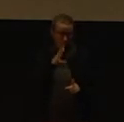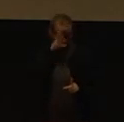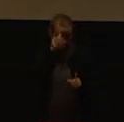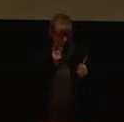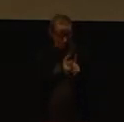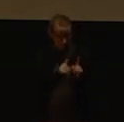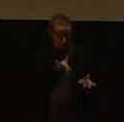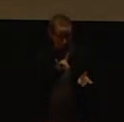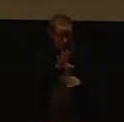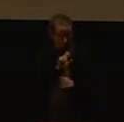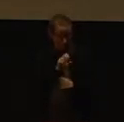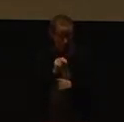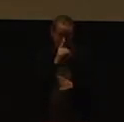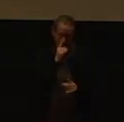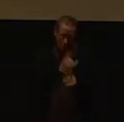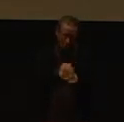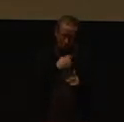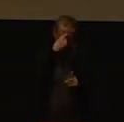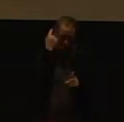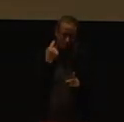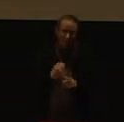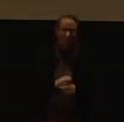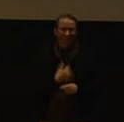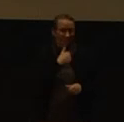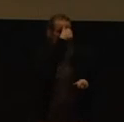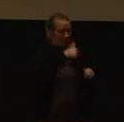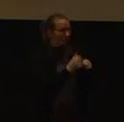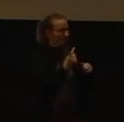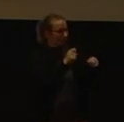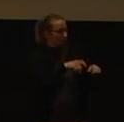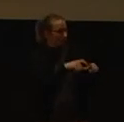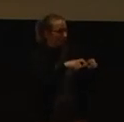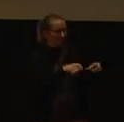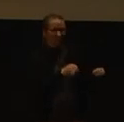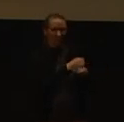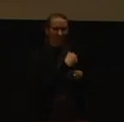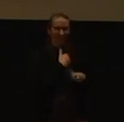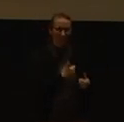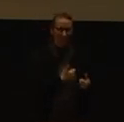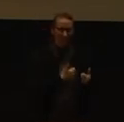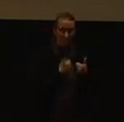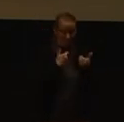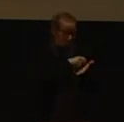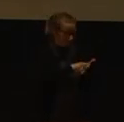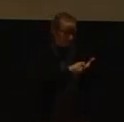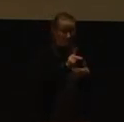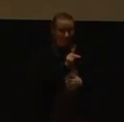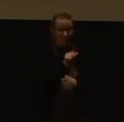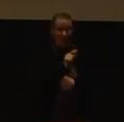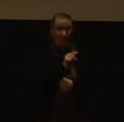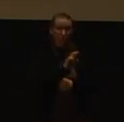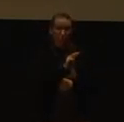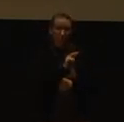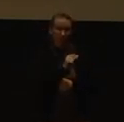are the two who met Picking Cotton? Remember that time that someone dropped off a check at the office, and it was addressed to Katrina, but they handed it to you because